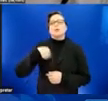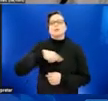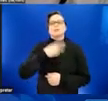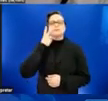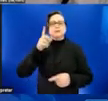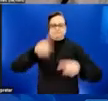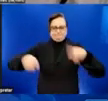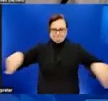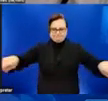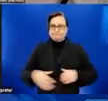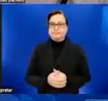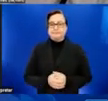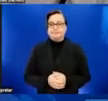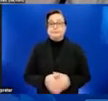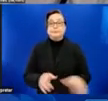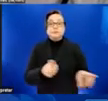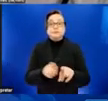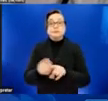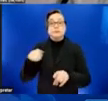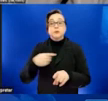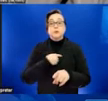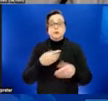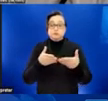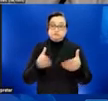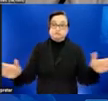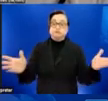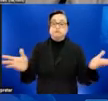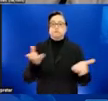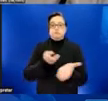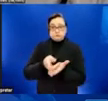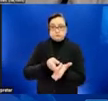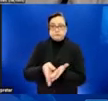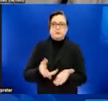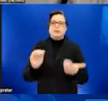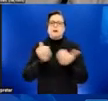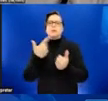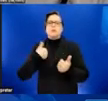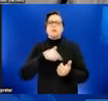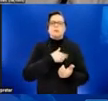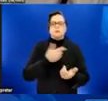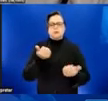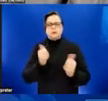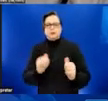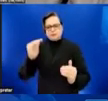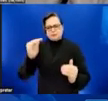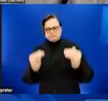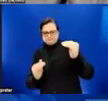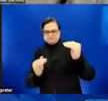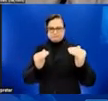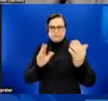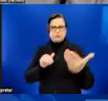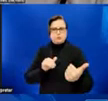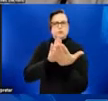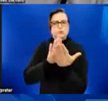In addition, we're also being transparent about how we're attempting to address those disparities. In addition, we are conducting